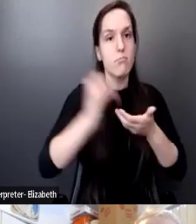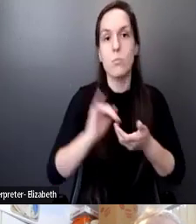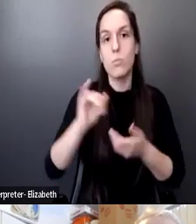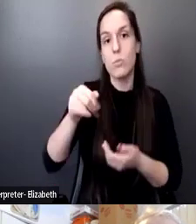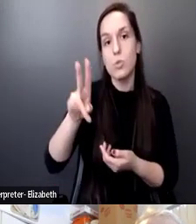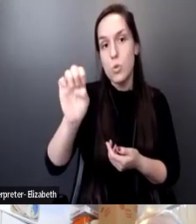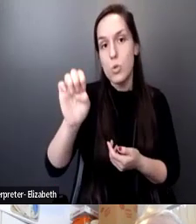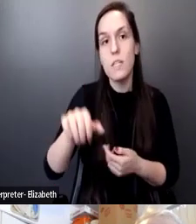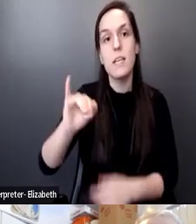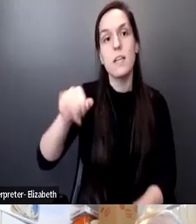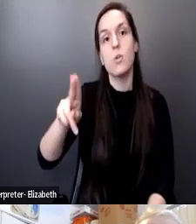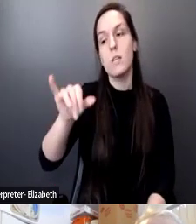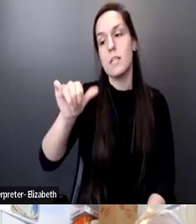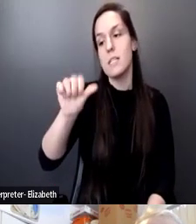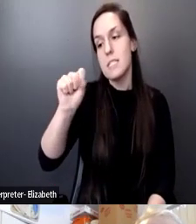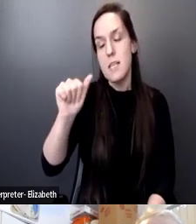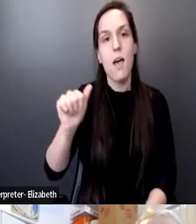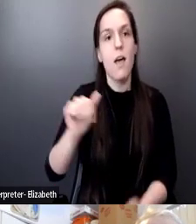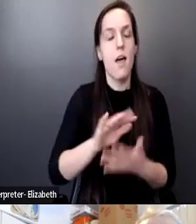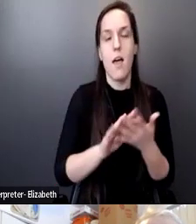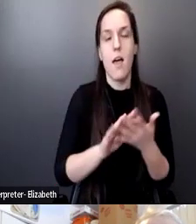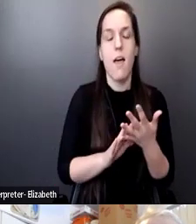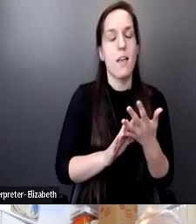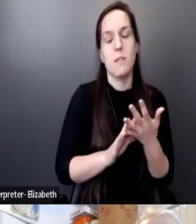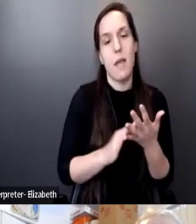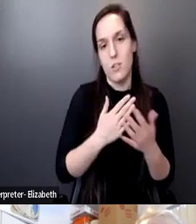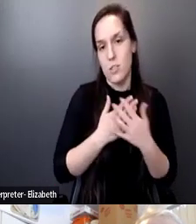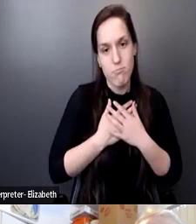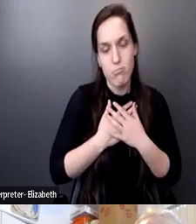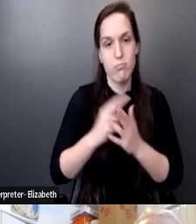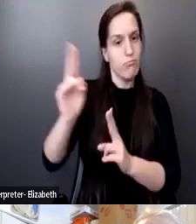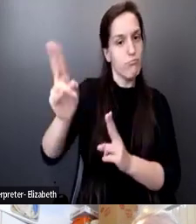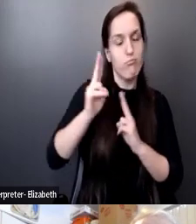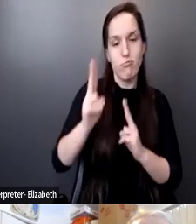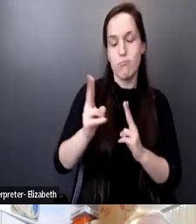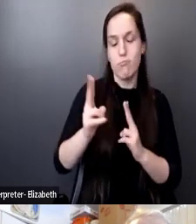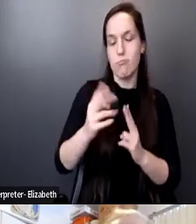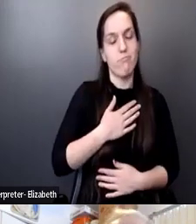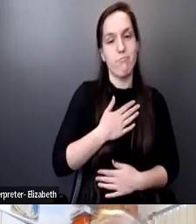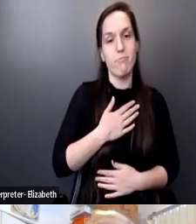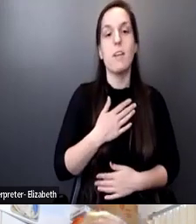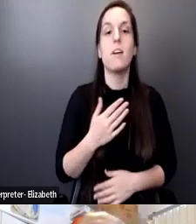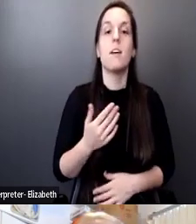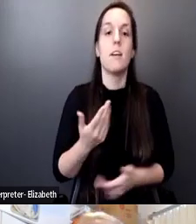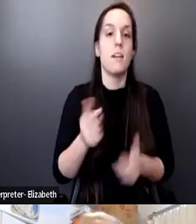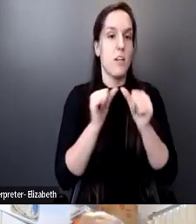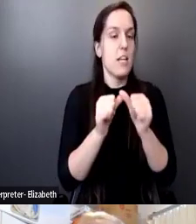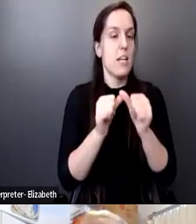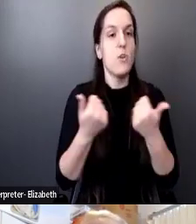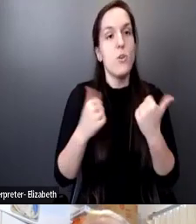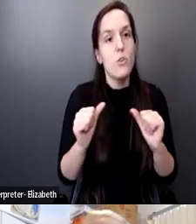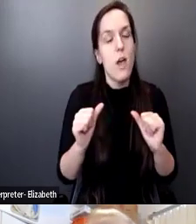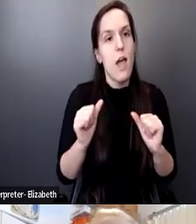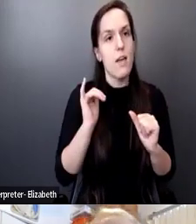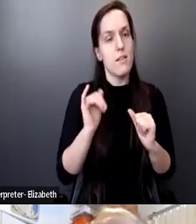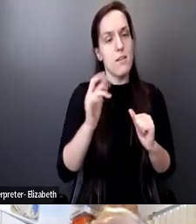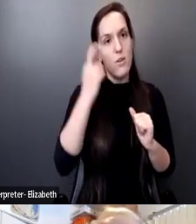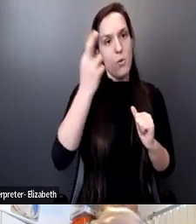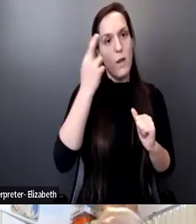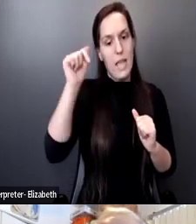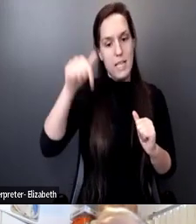Lisa on the vaccine front of things and just continue to try and realize that